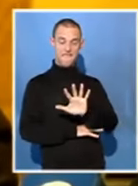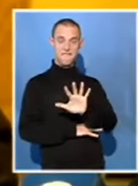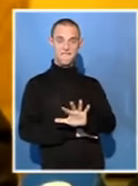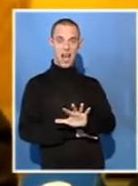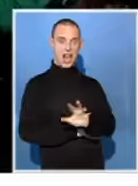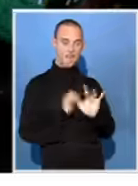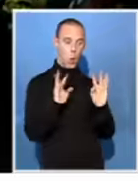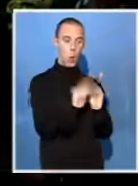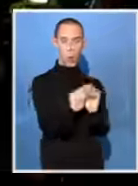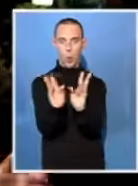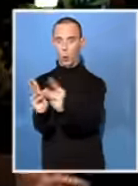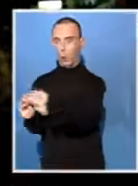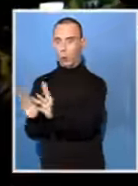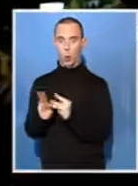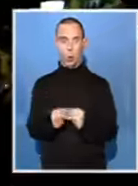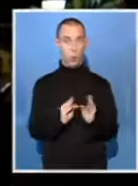We are ready.